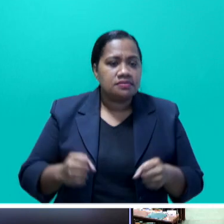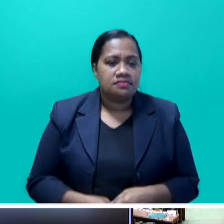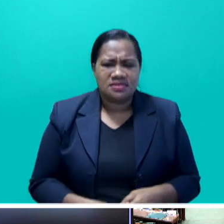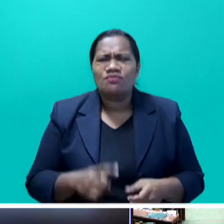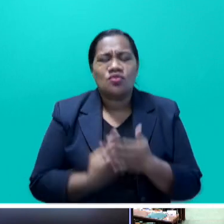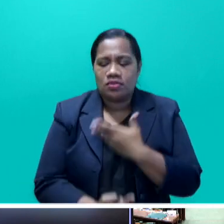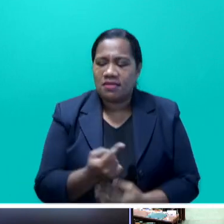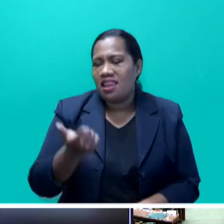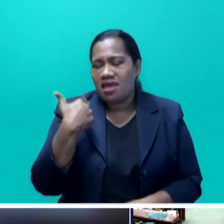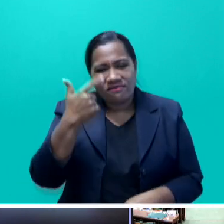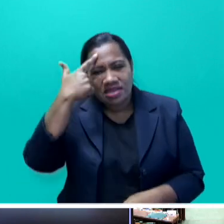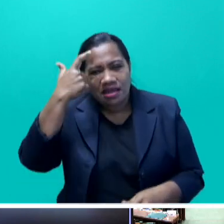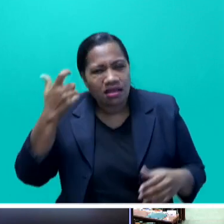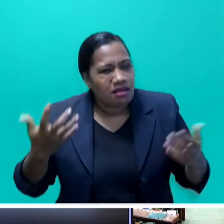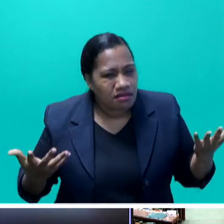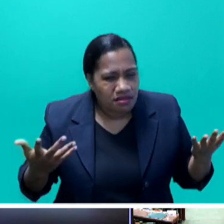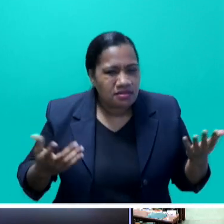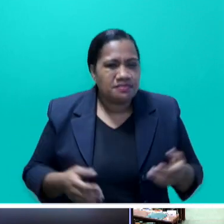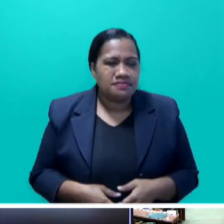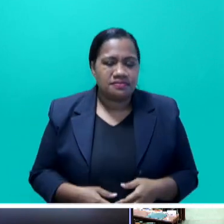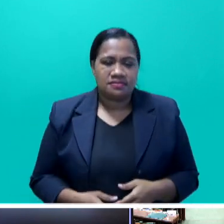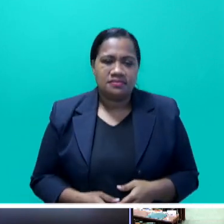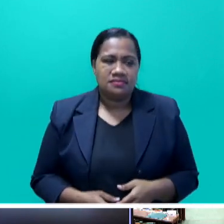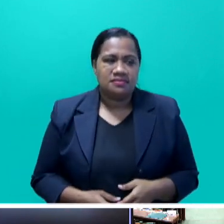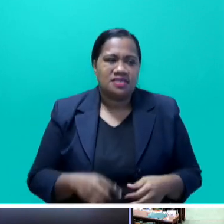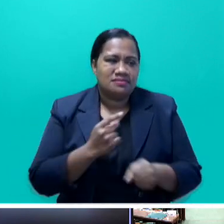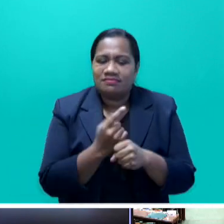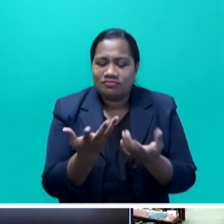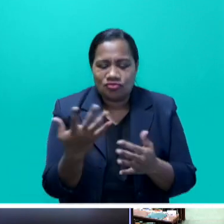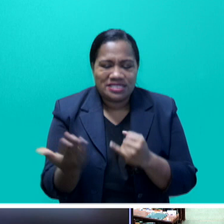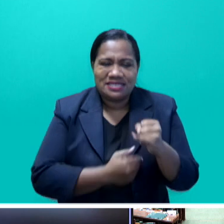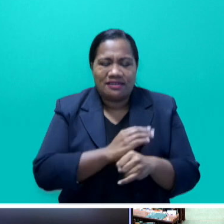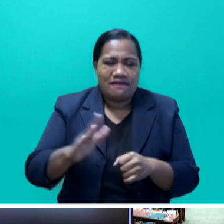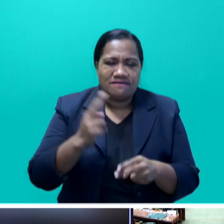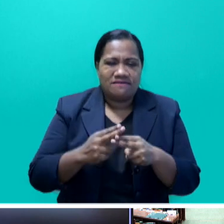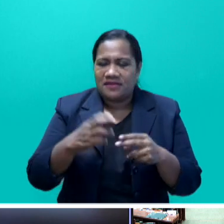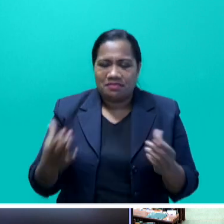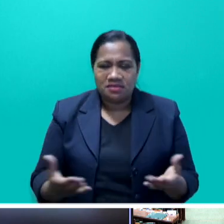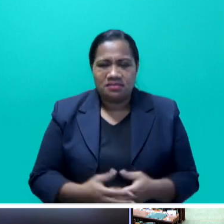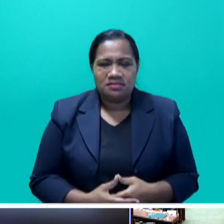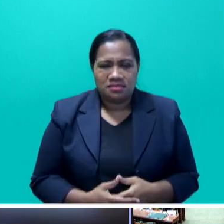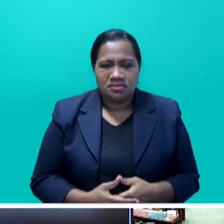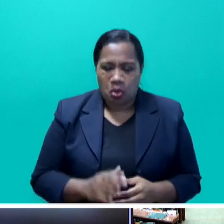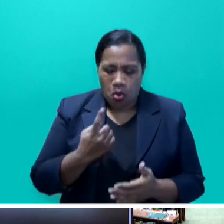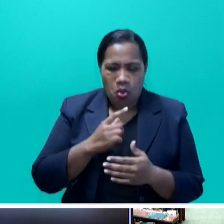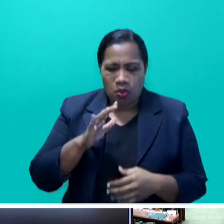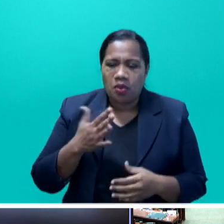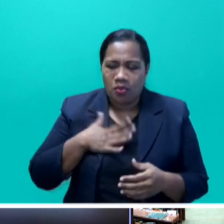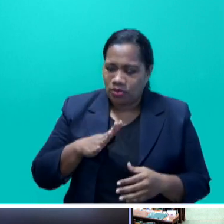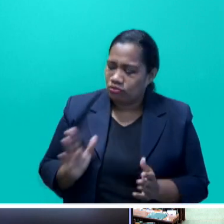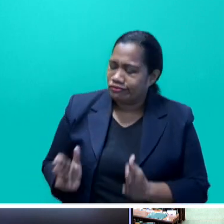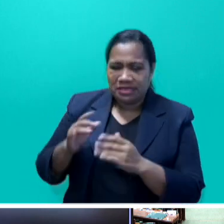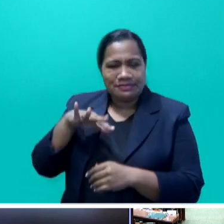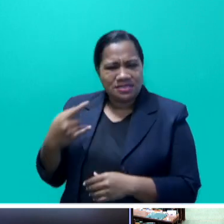that they are willing to leave cane farmers destitute just to elevate themselves. I want to thank our farmers for